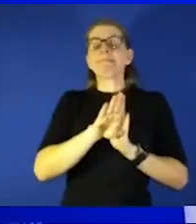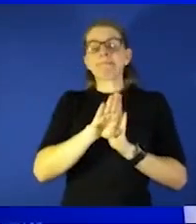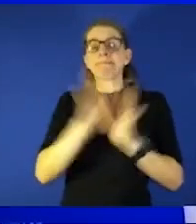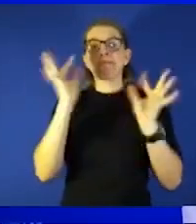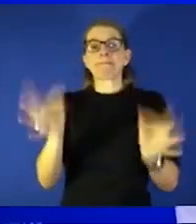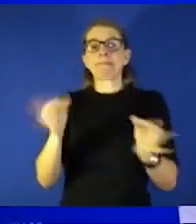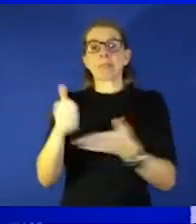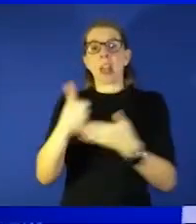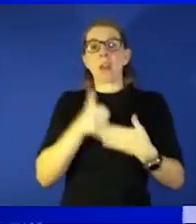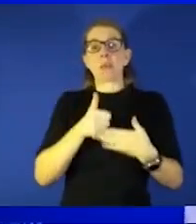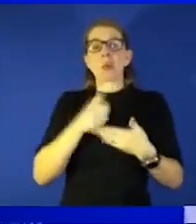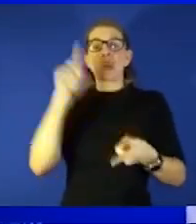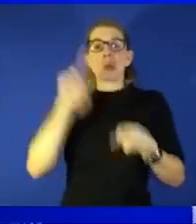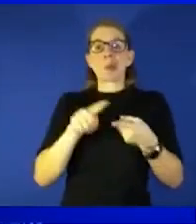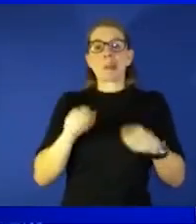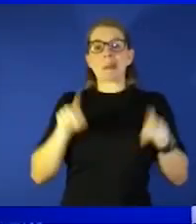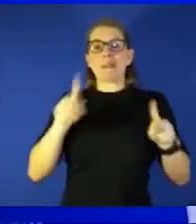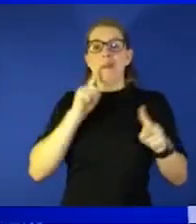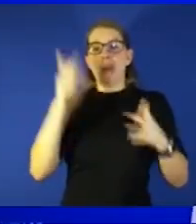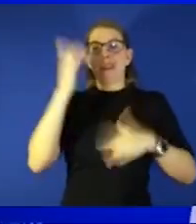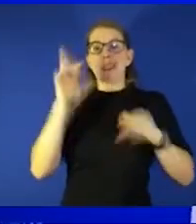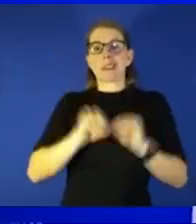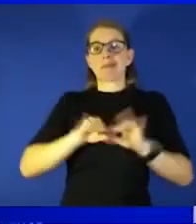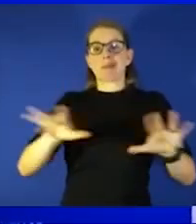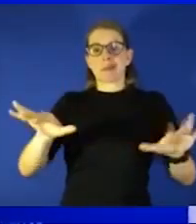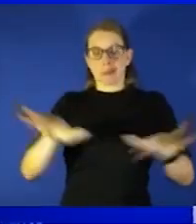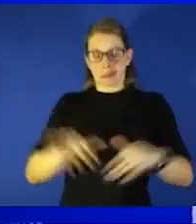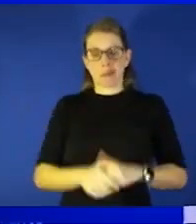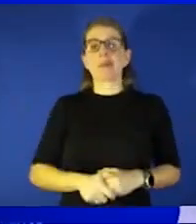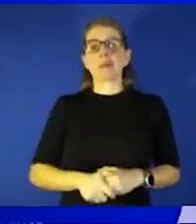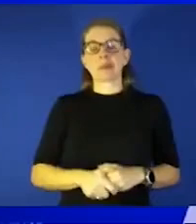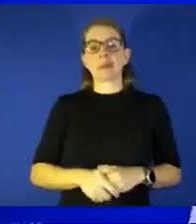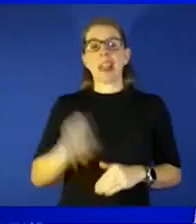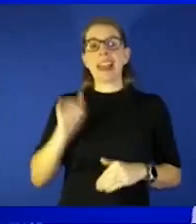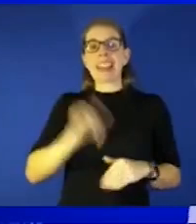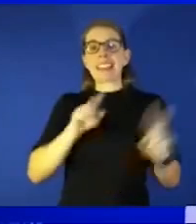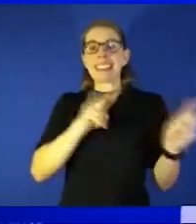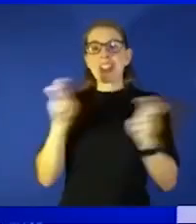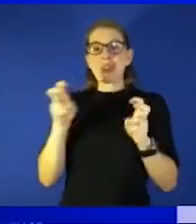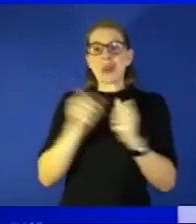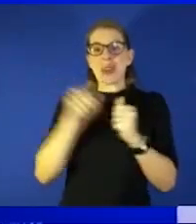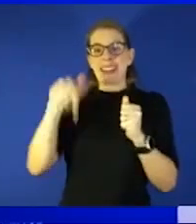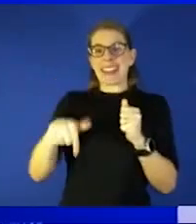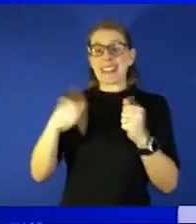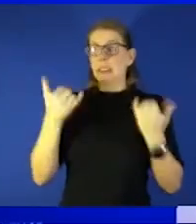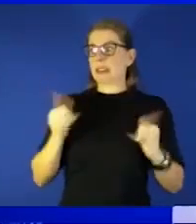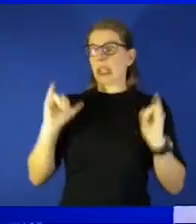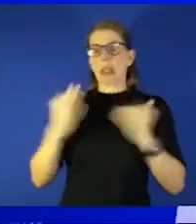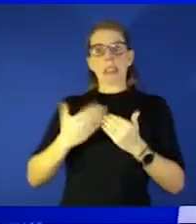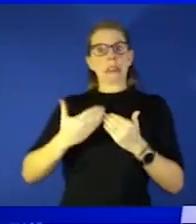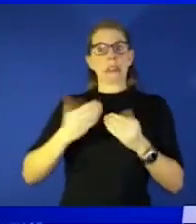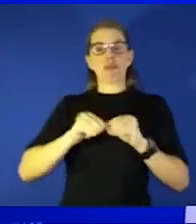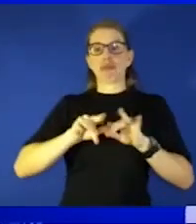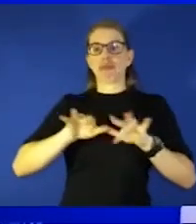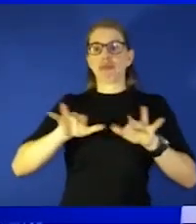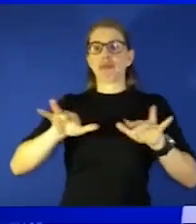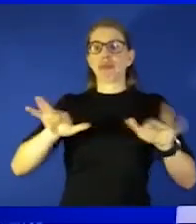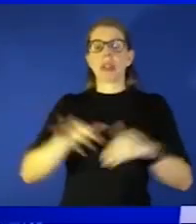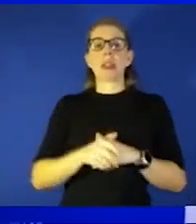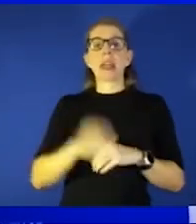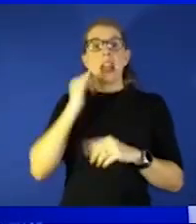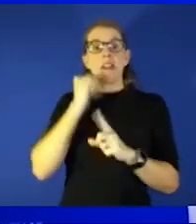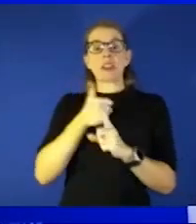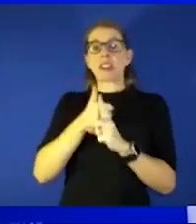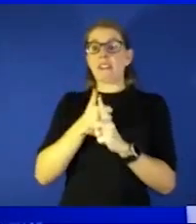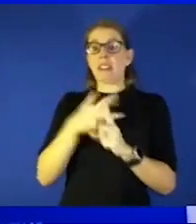the chance of illness in the short term and that's the issue with this you know it is still very easily transmissible if you are vaccinated especially